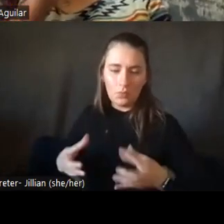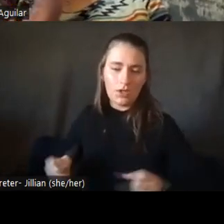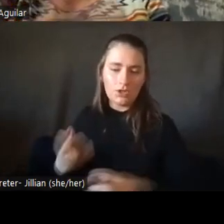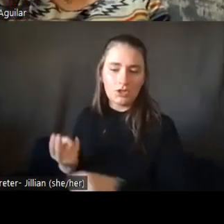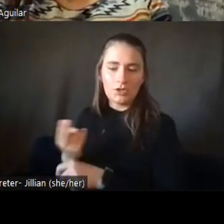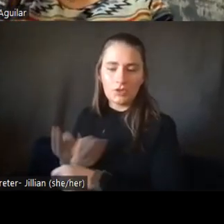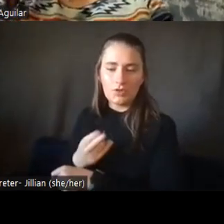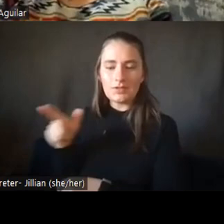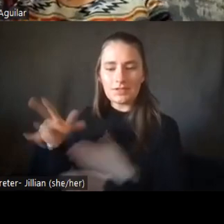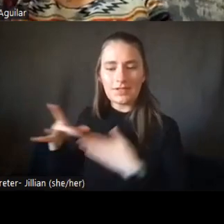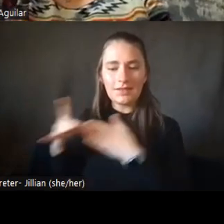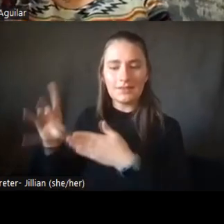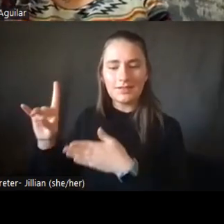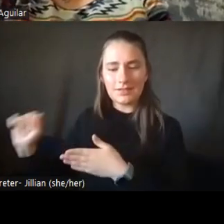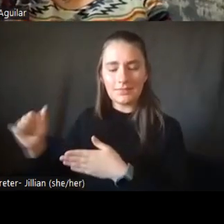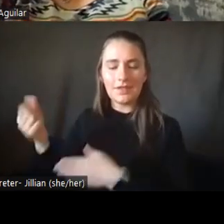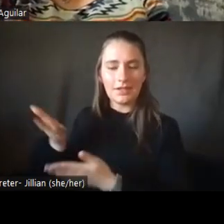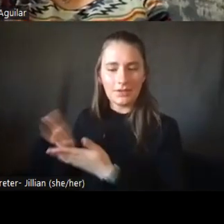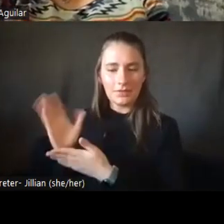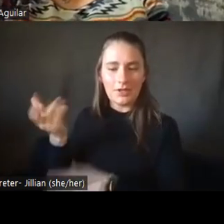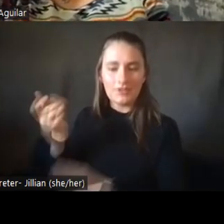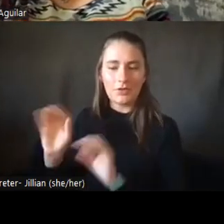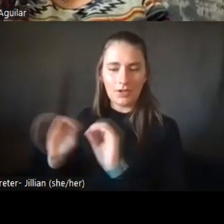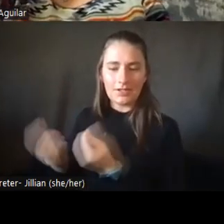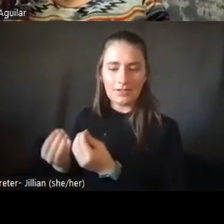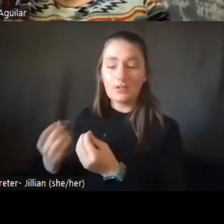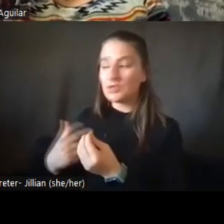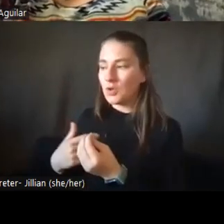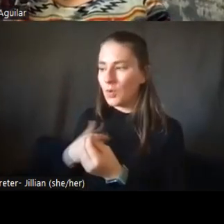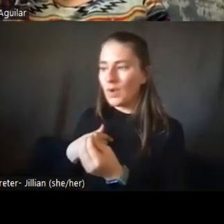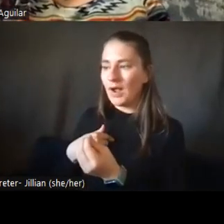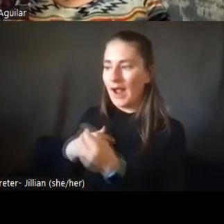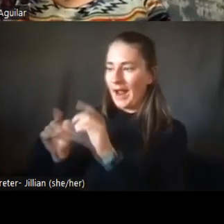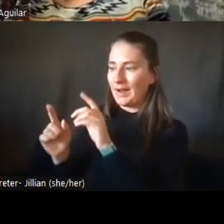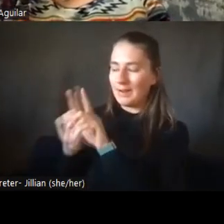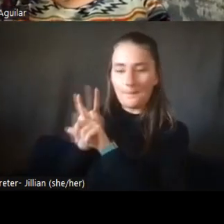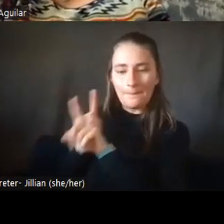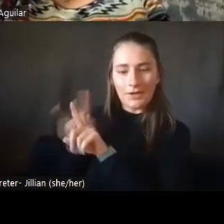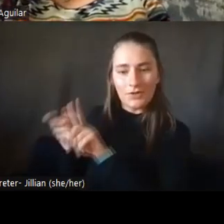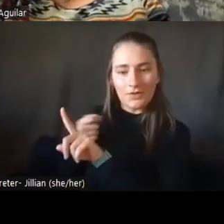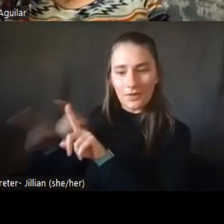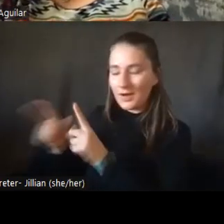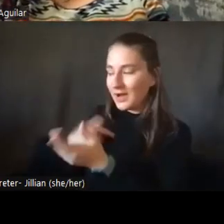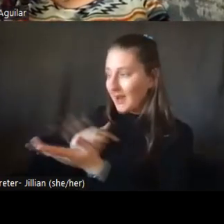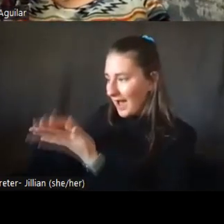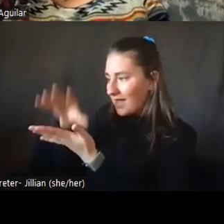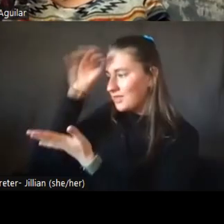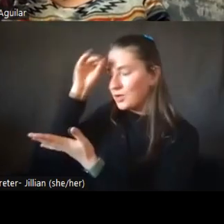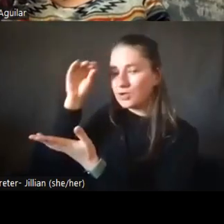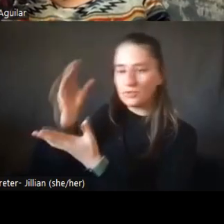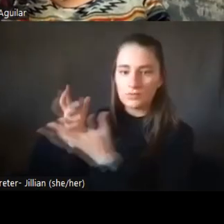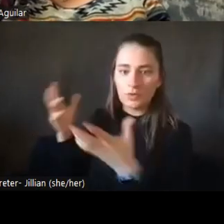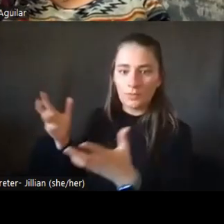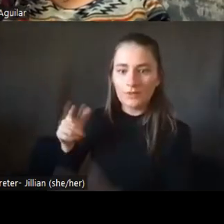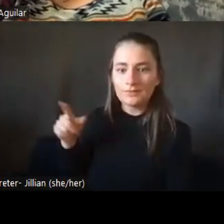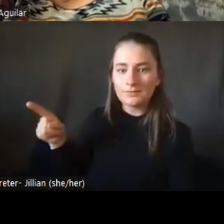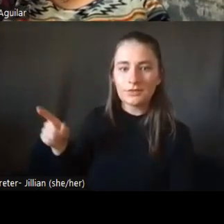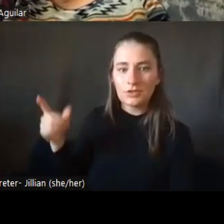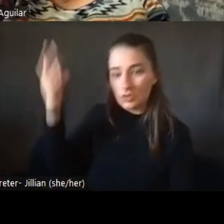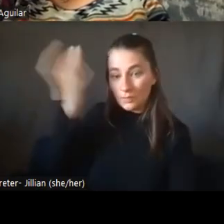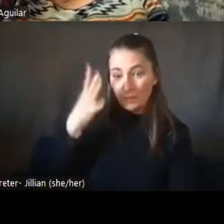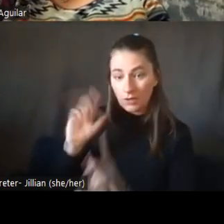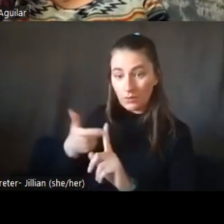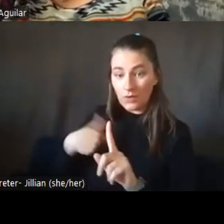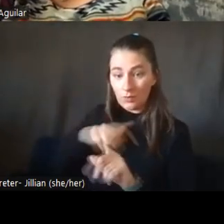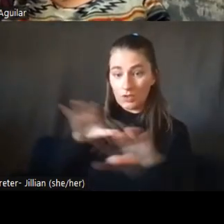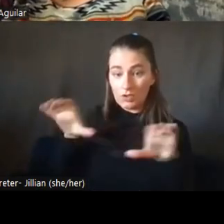of being mentored by her and learning, you know, first and foremost, as she told me, when we do this work,